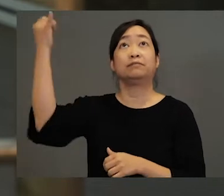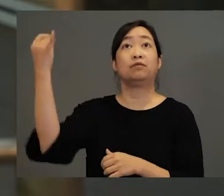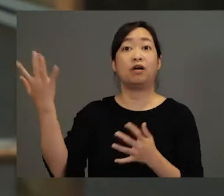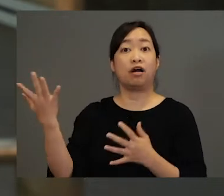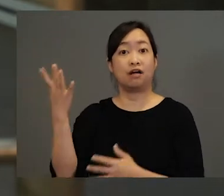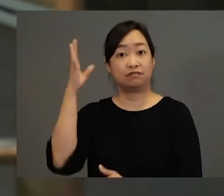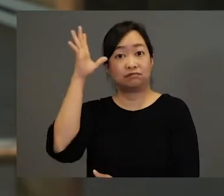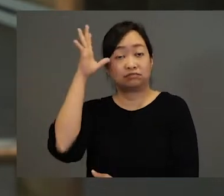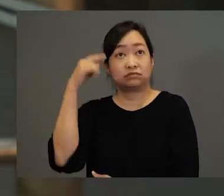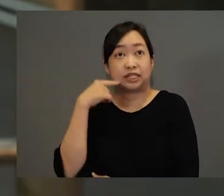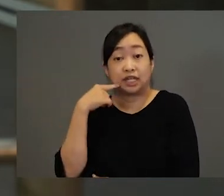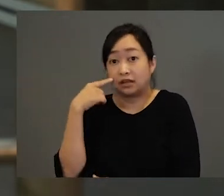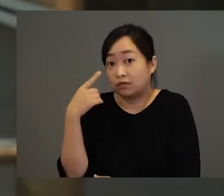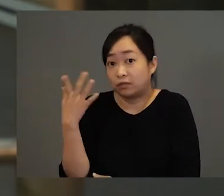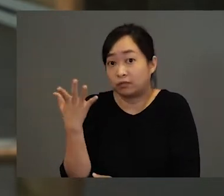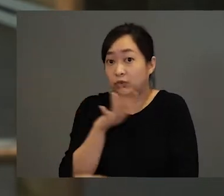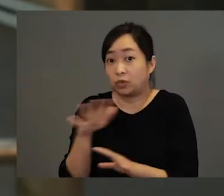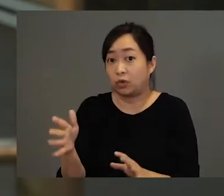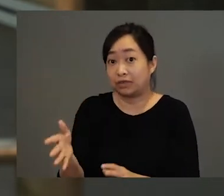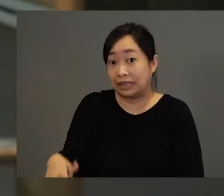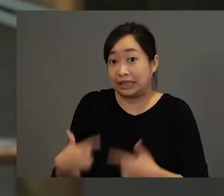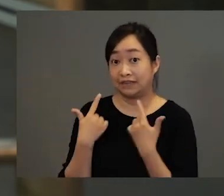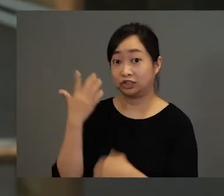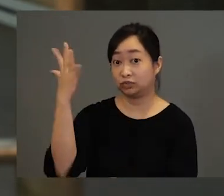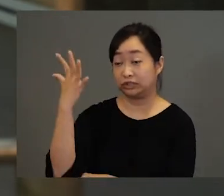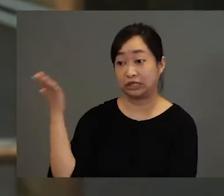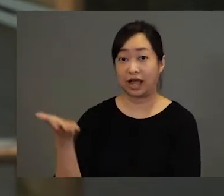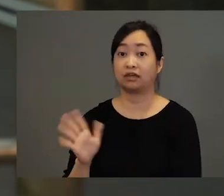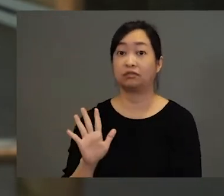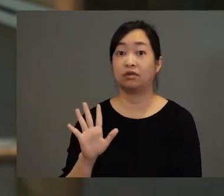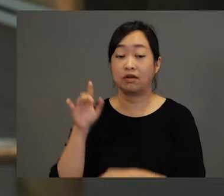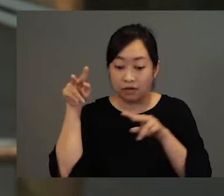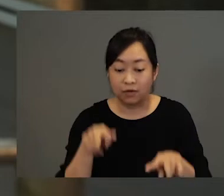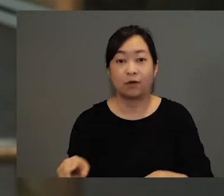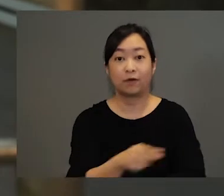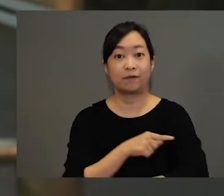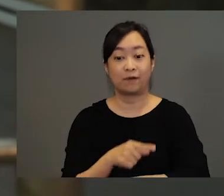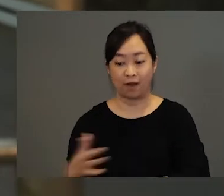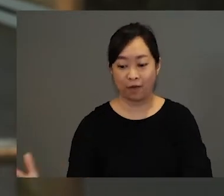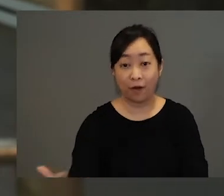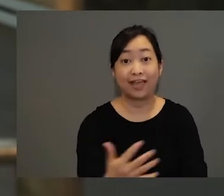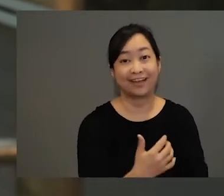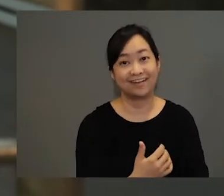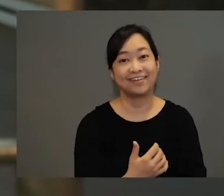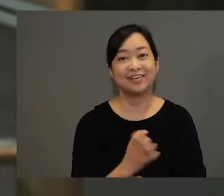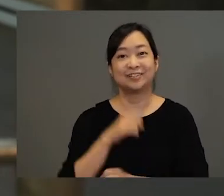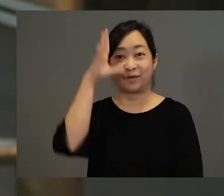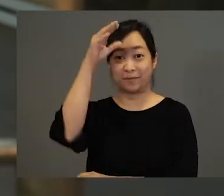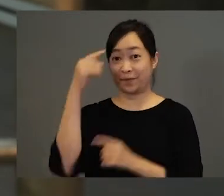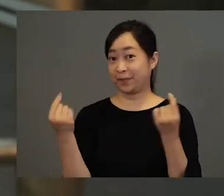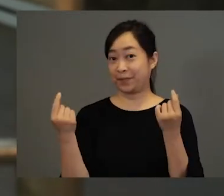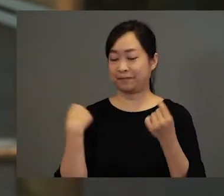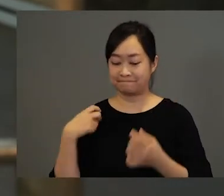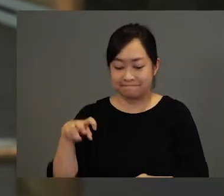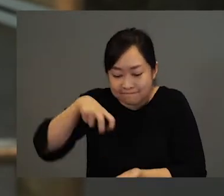And then the boy remembered his father's words. Never to cut a living tree. And to only collect wood that he found